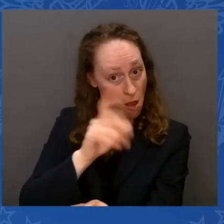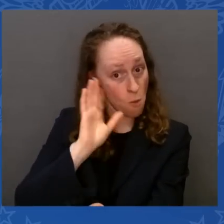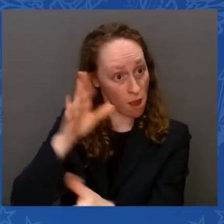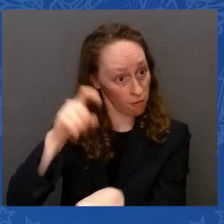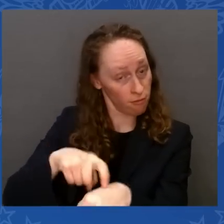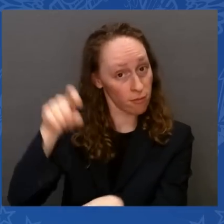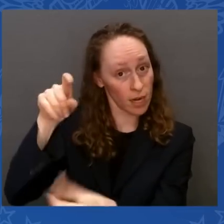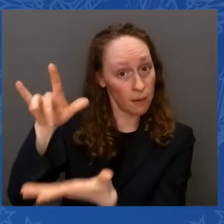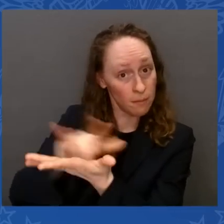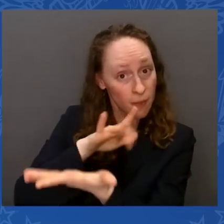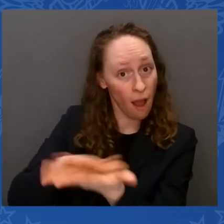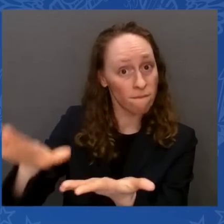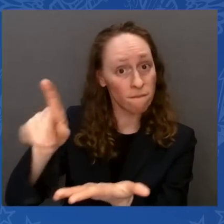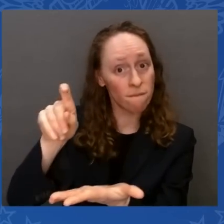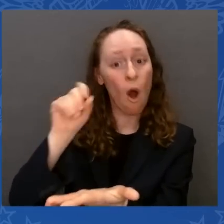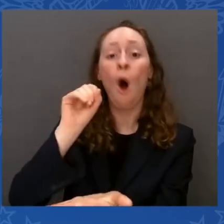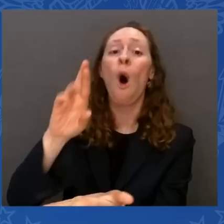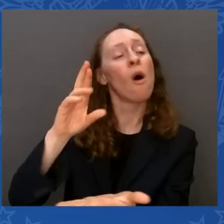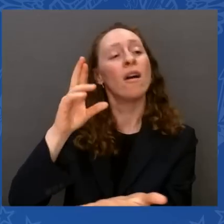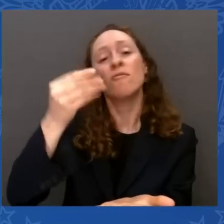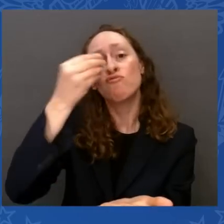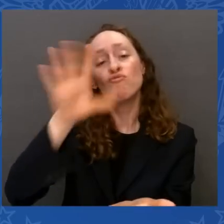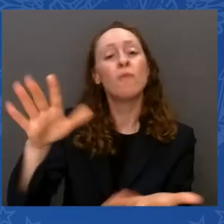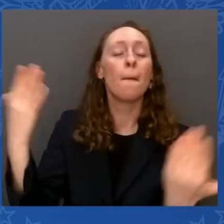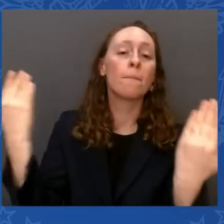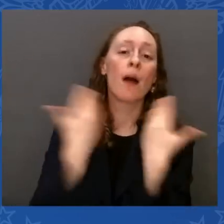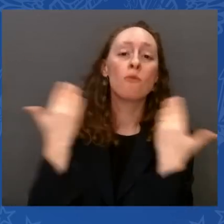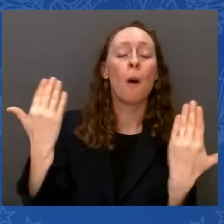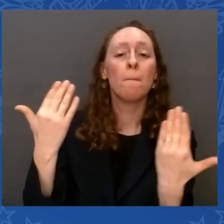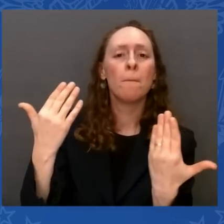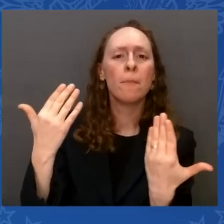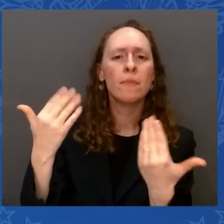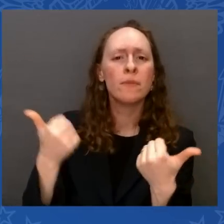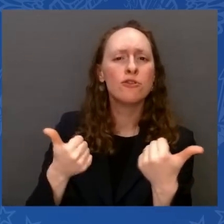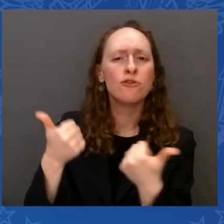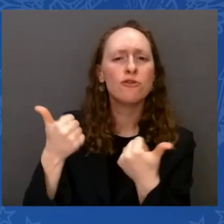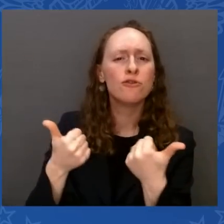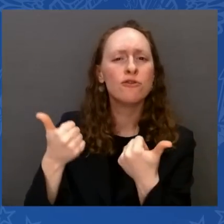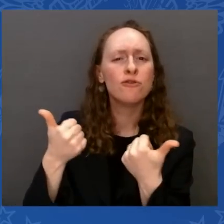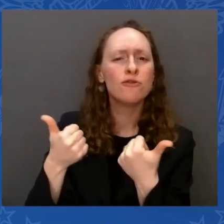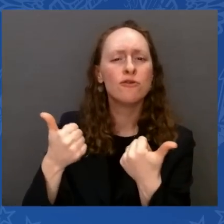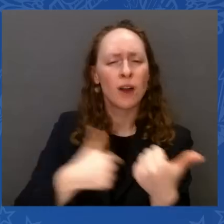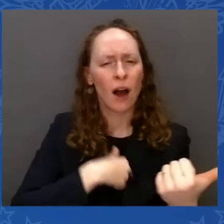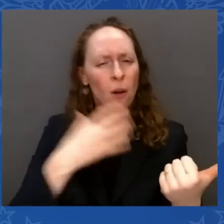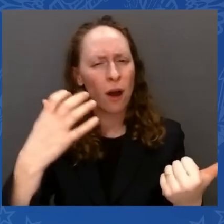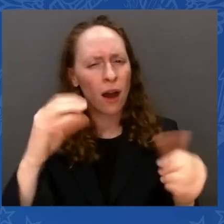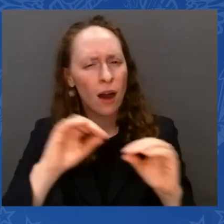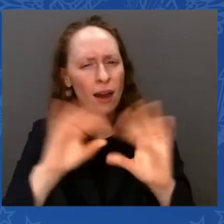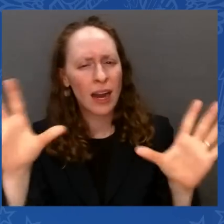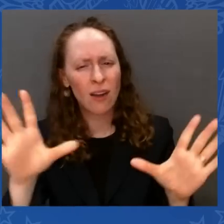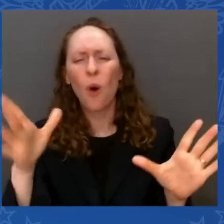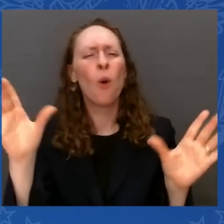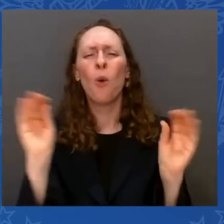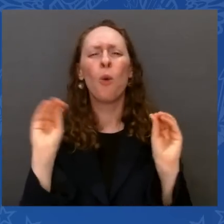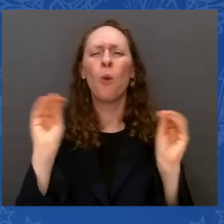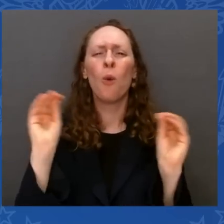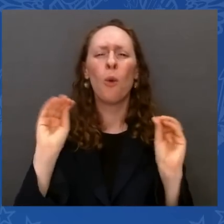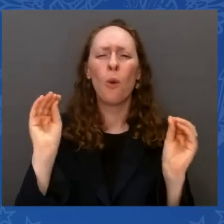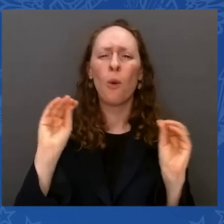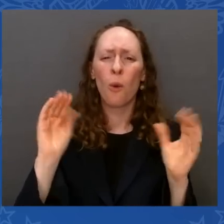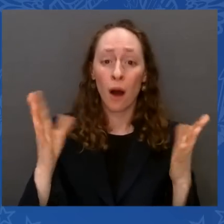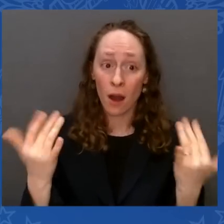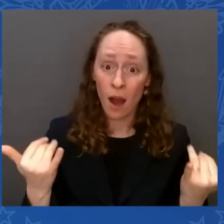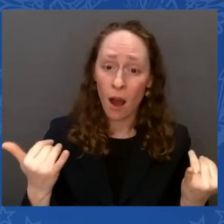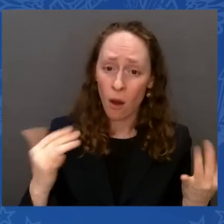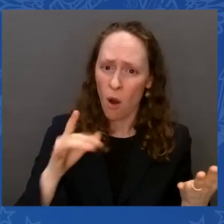is no actual crisis here. This is entirely a crisis of their making, if it occurs. Democrats believe in paying America's